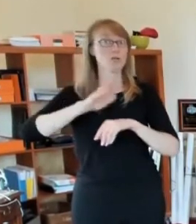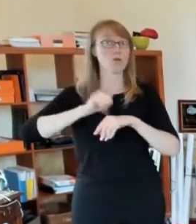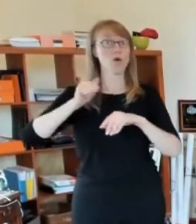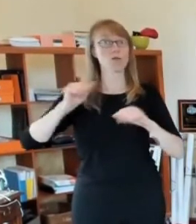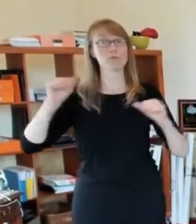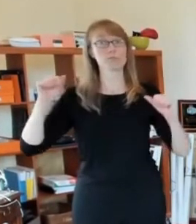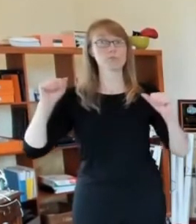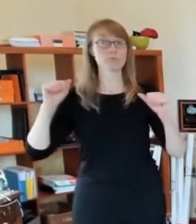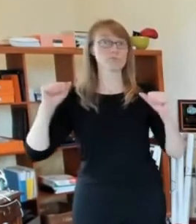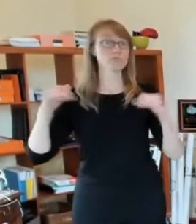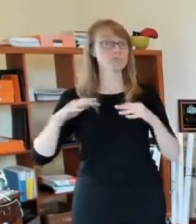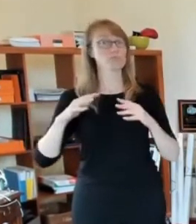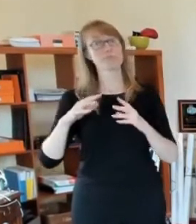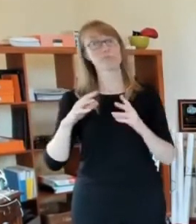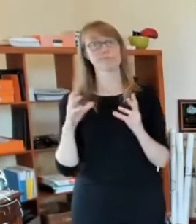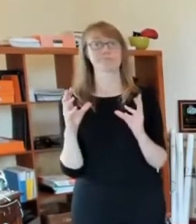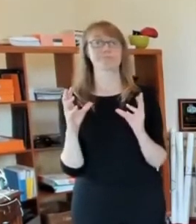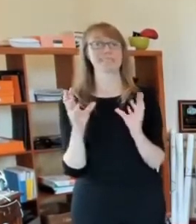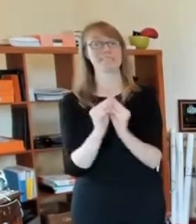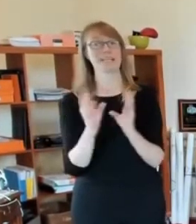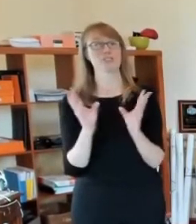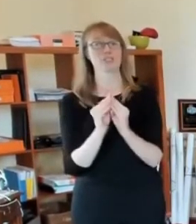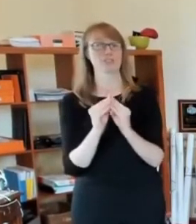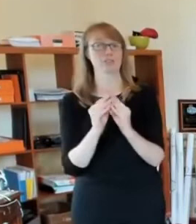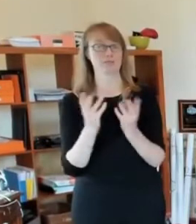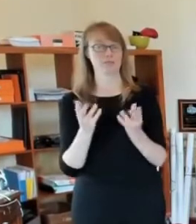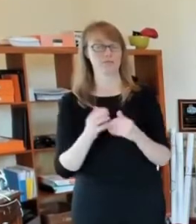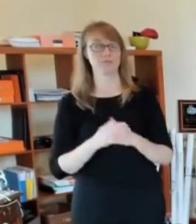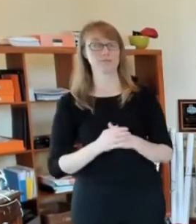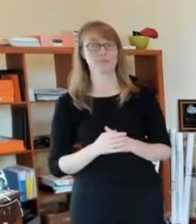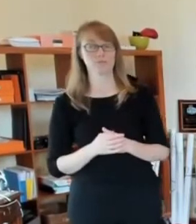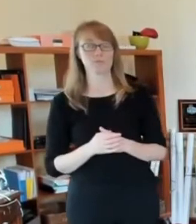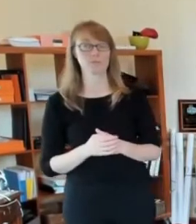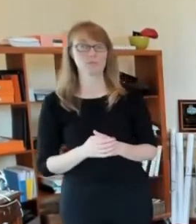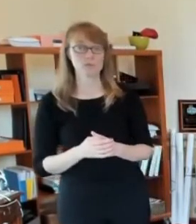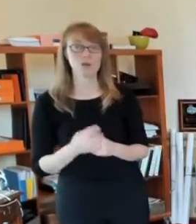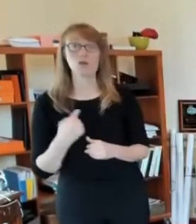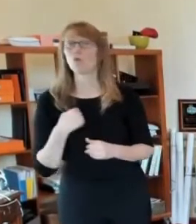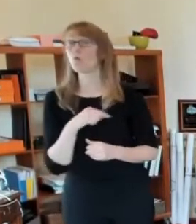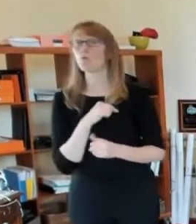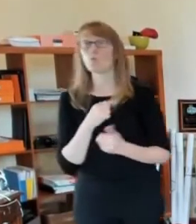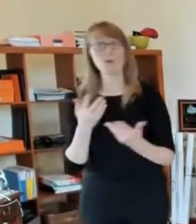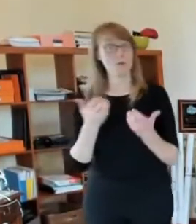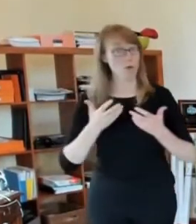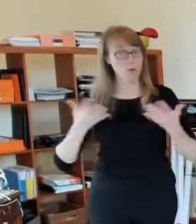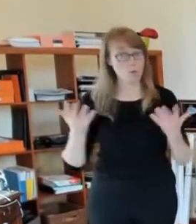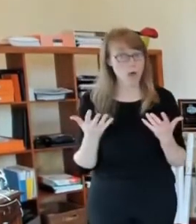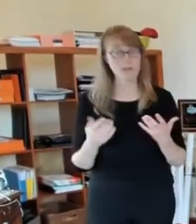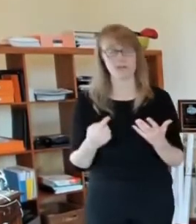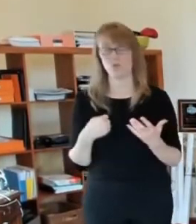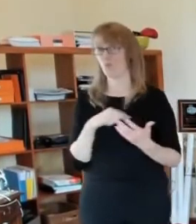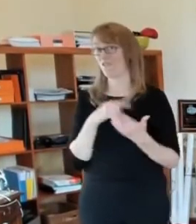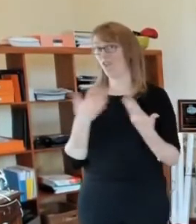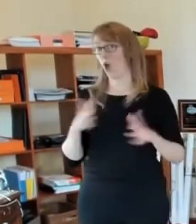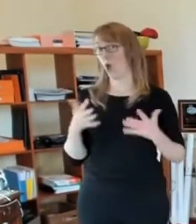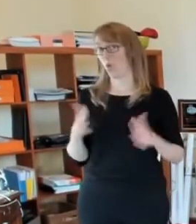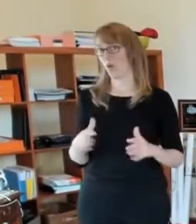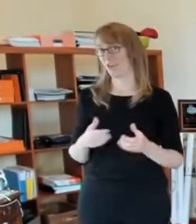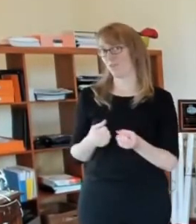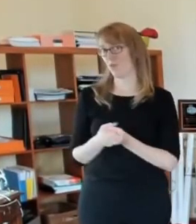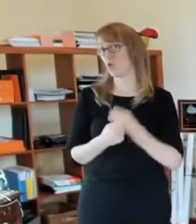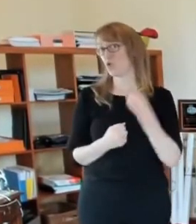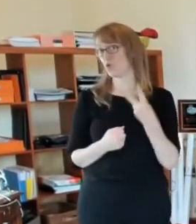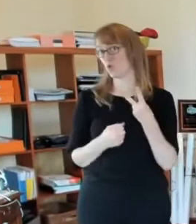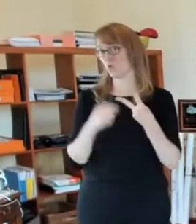are in, we supported two, two items that are in that special session. One is to